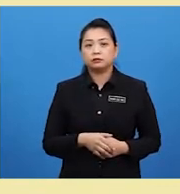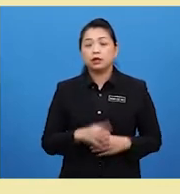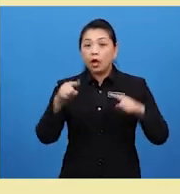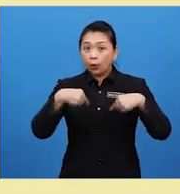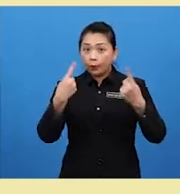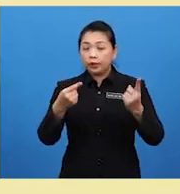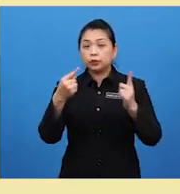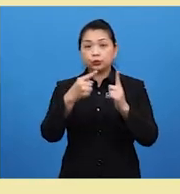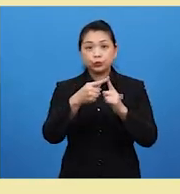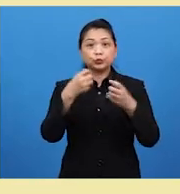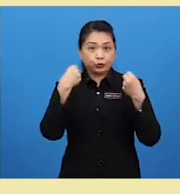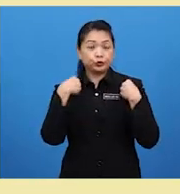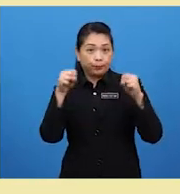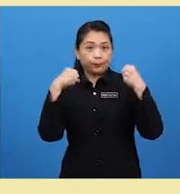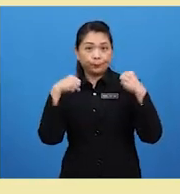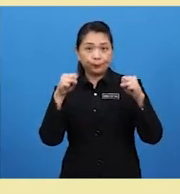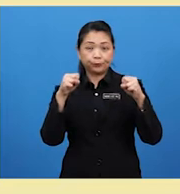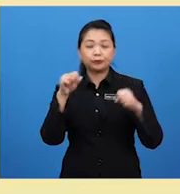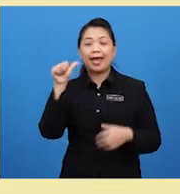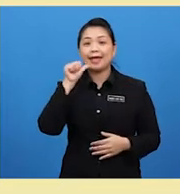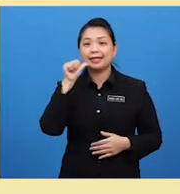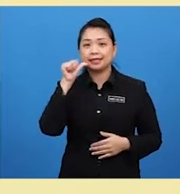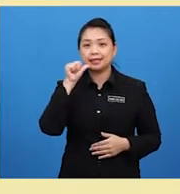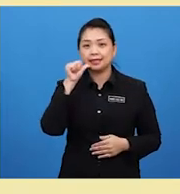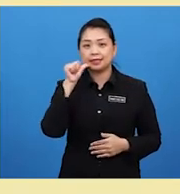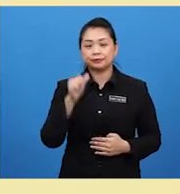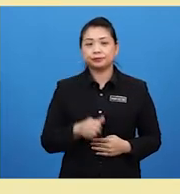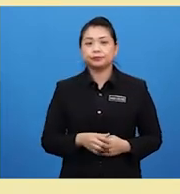independent shops Alice